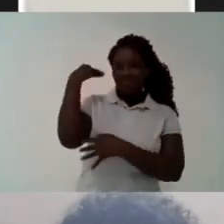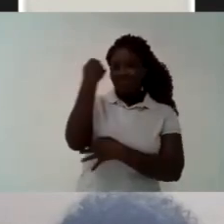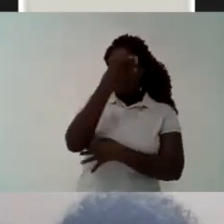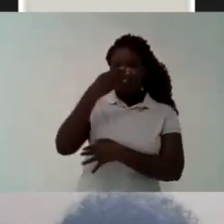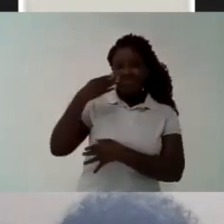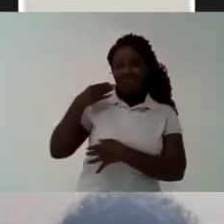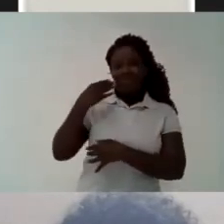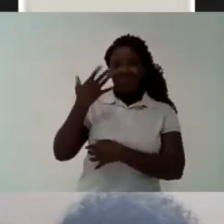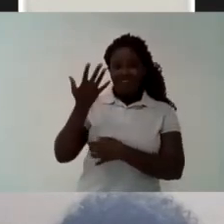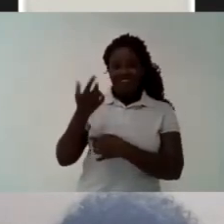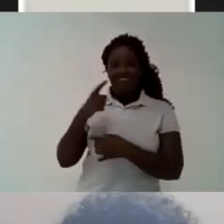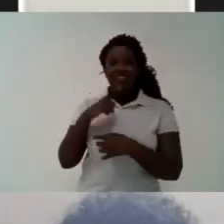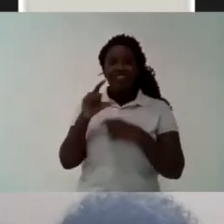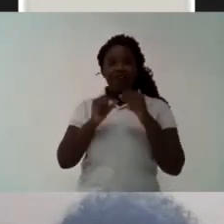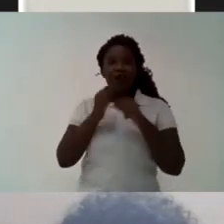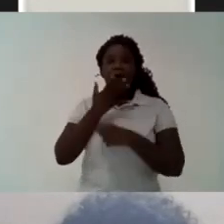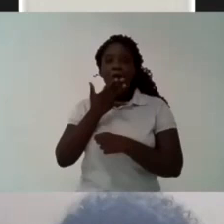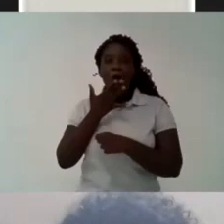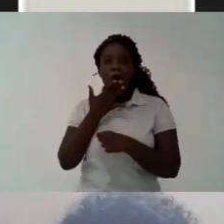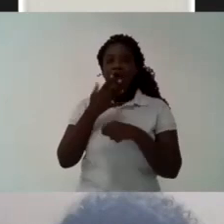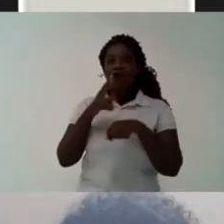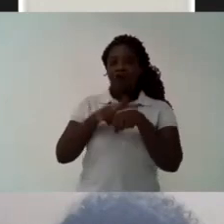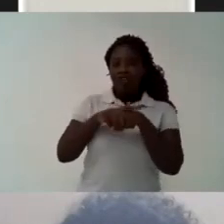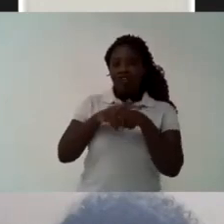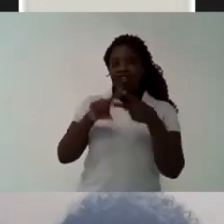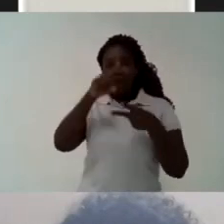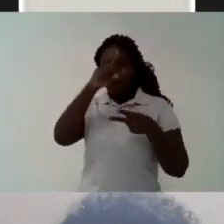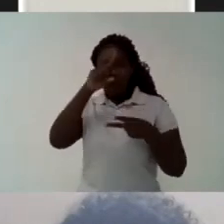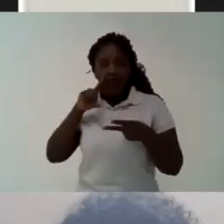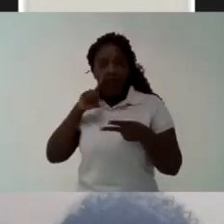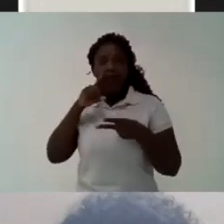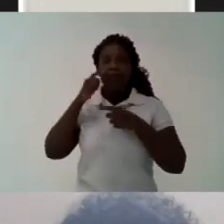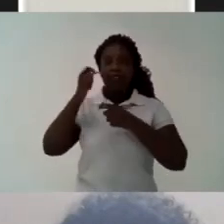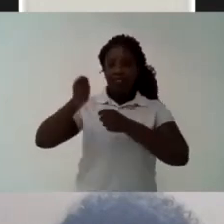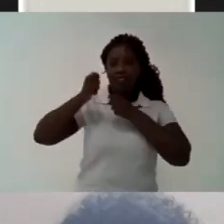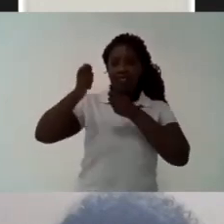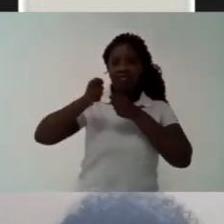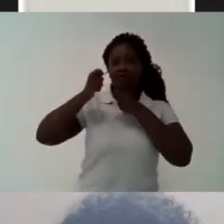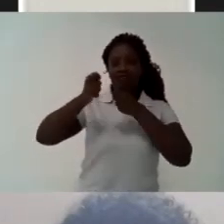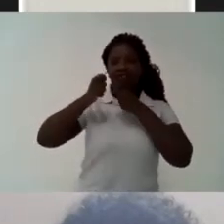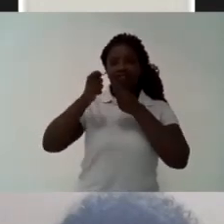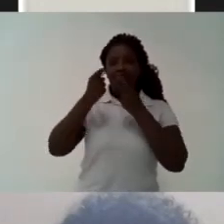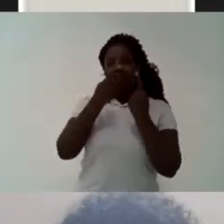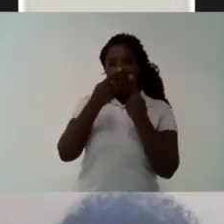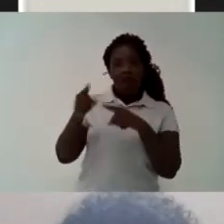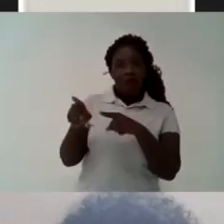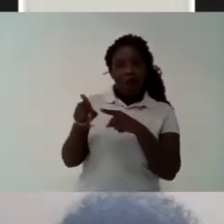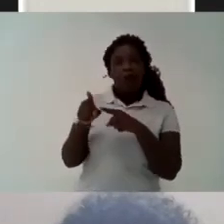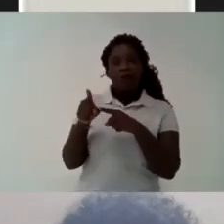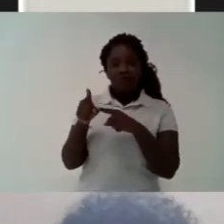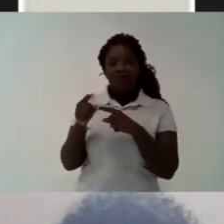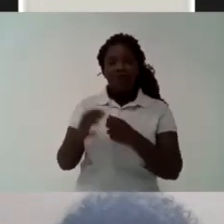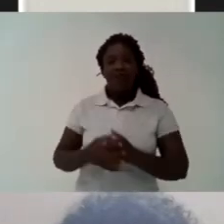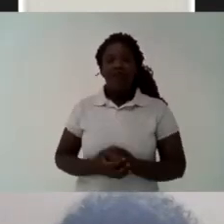against the entry of The entrance of Nazi fascism in Brazil